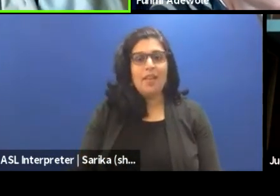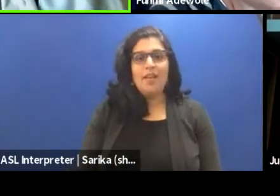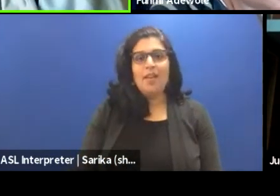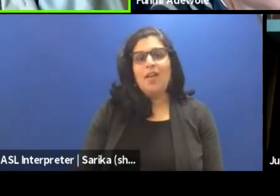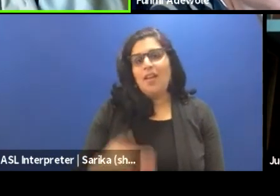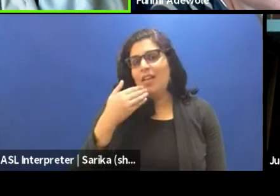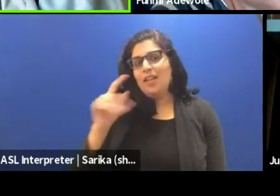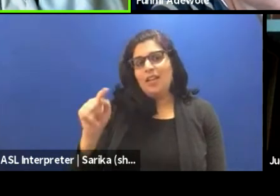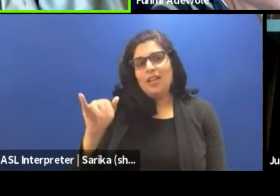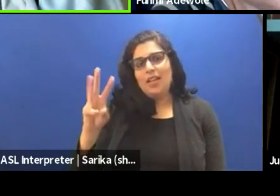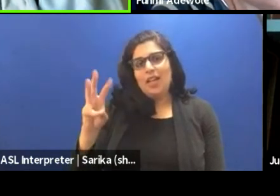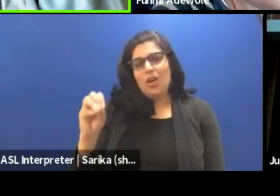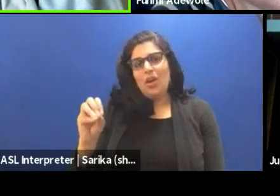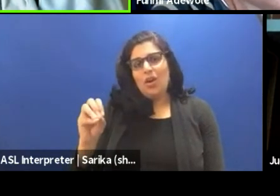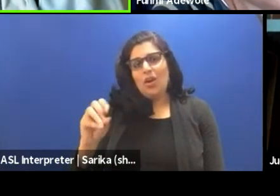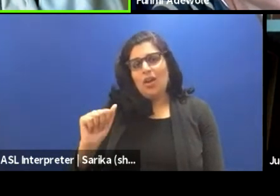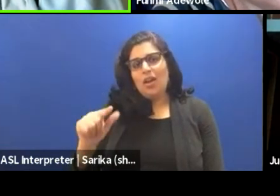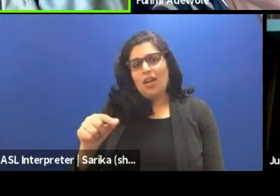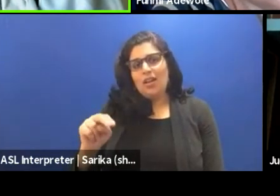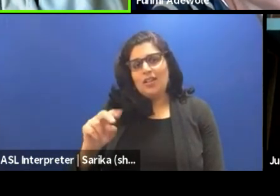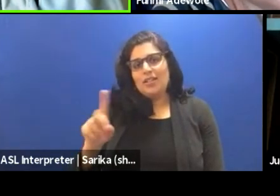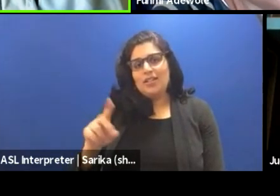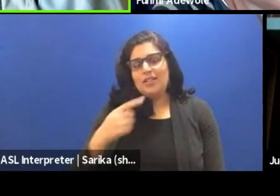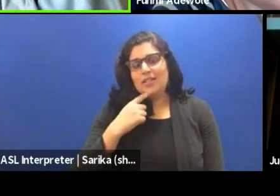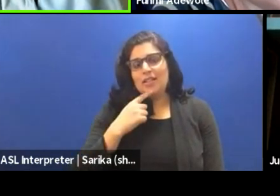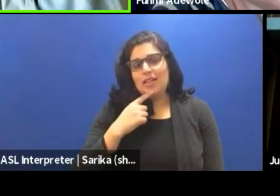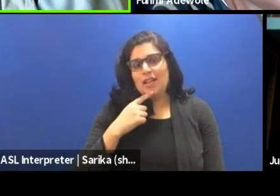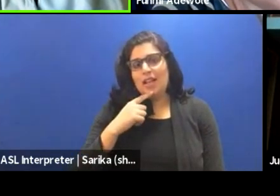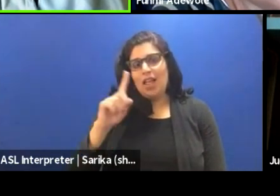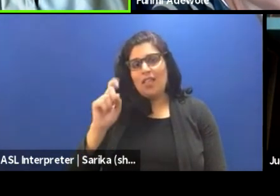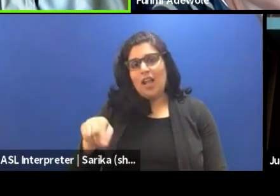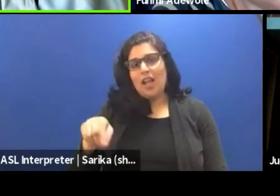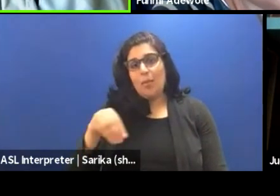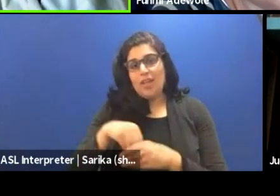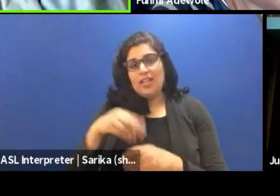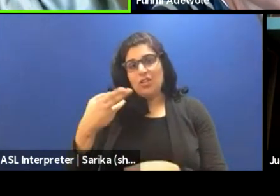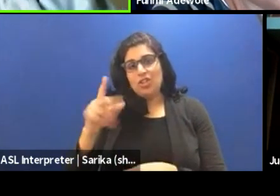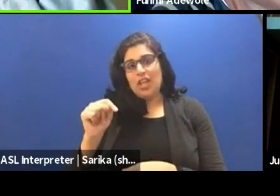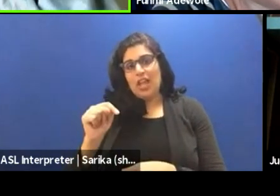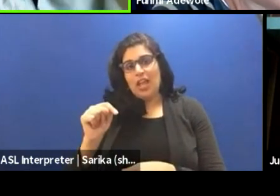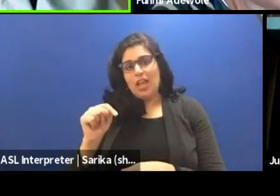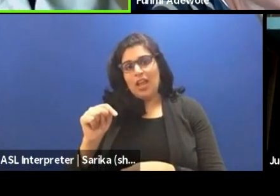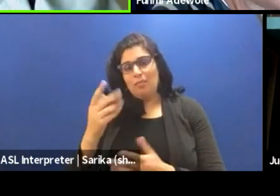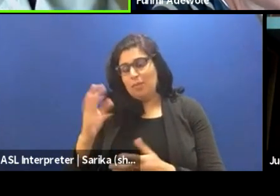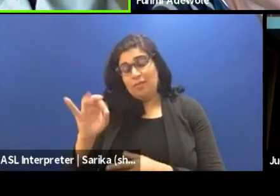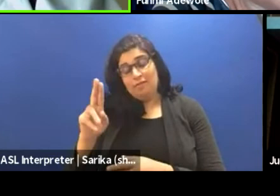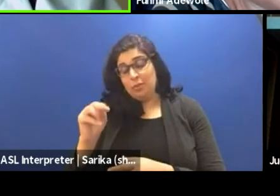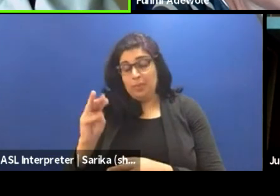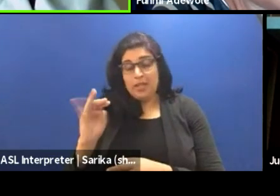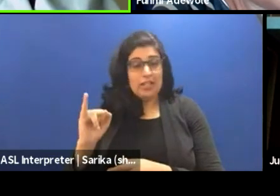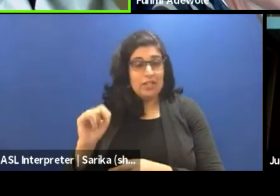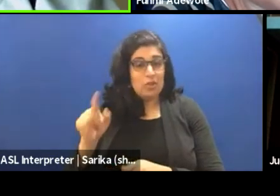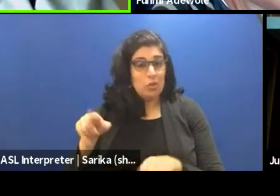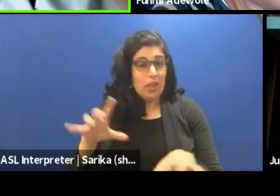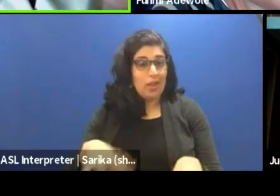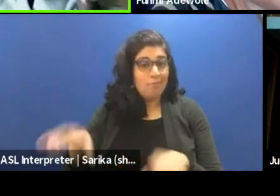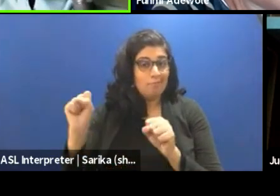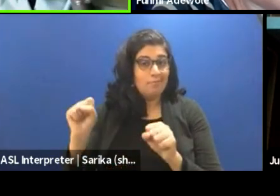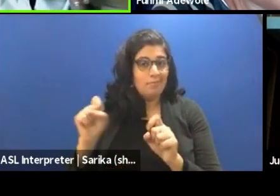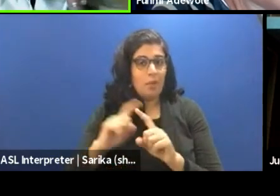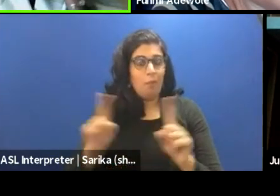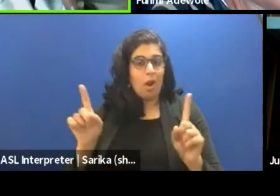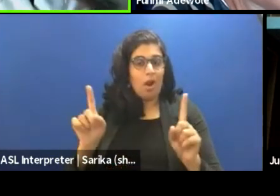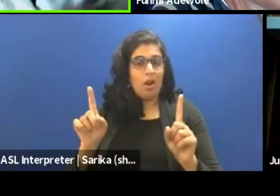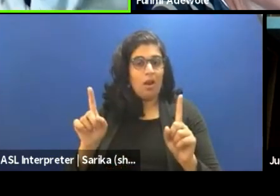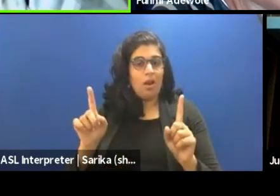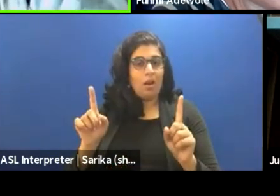Taiwo. I don't think I can comment on the question in the chat, so maybe Fumi or Jude can take that on. With